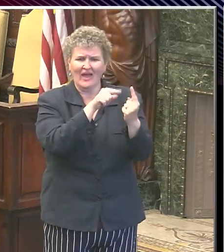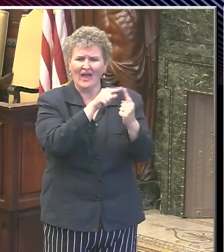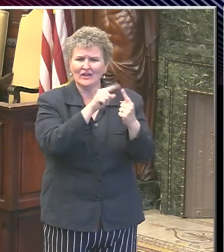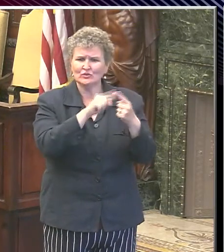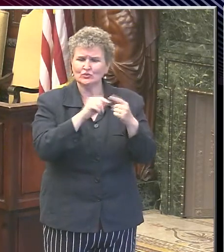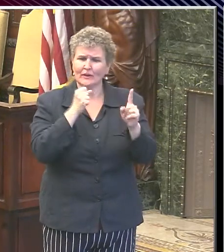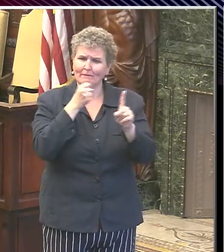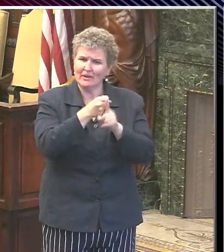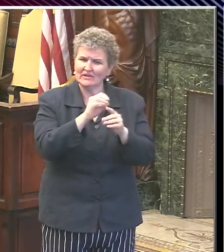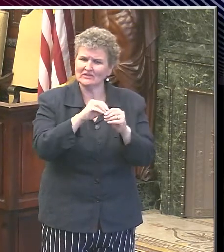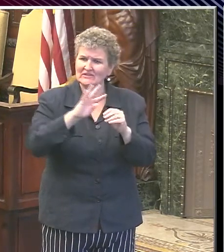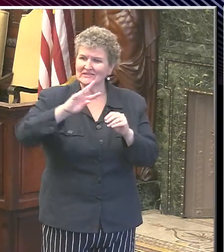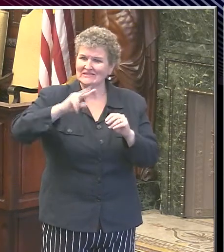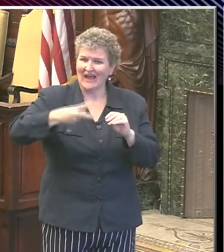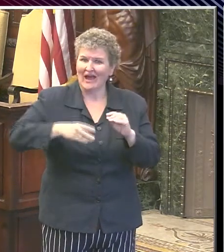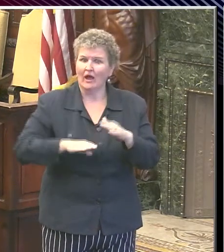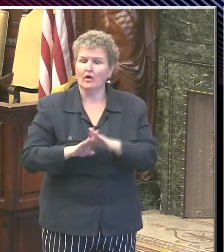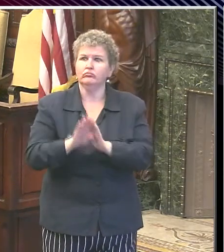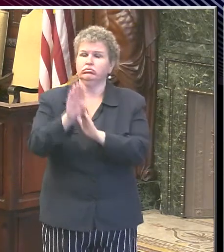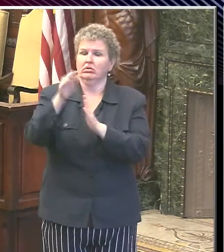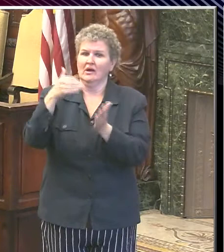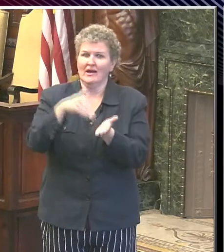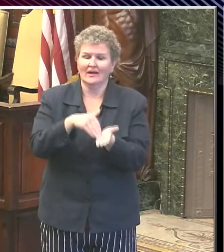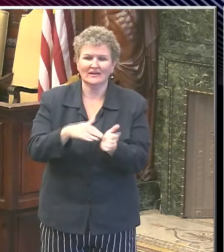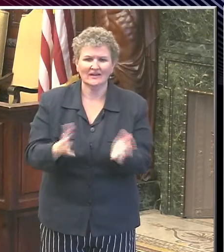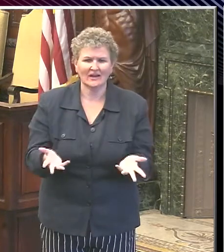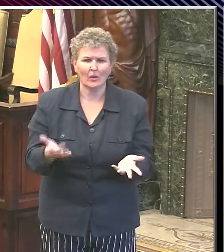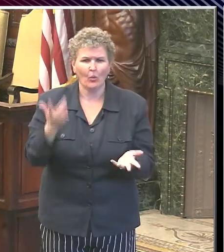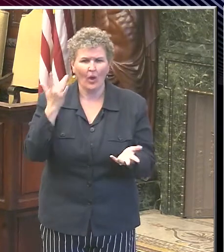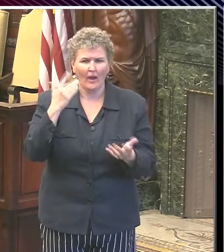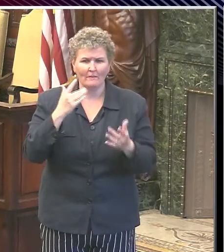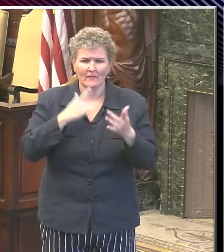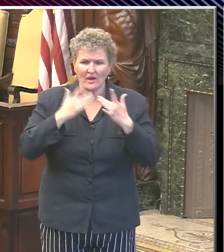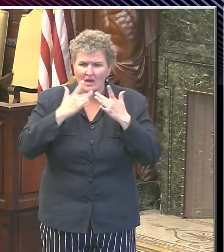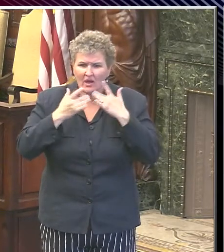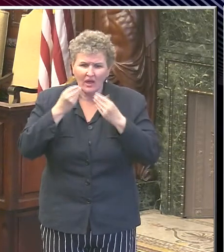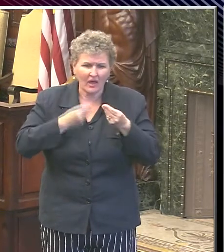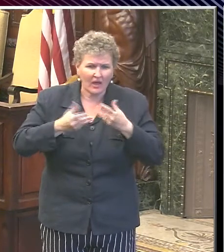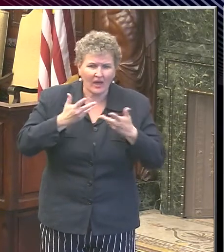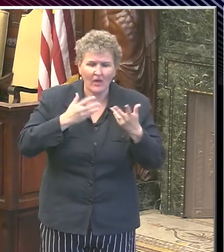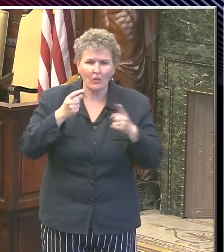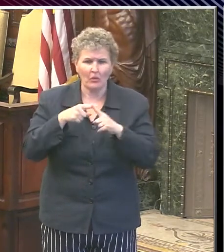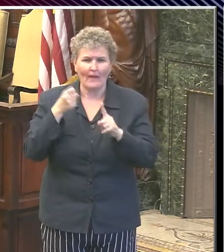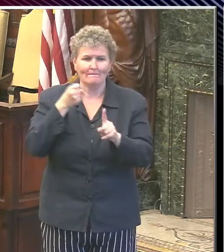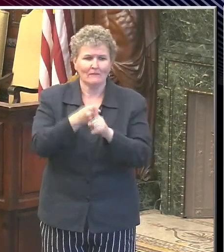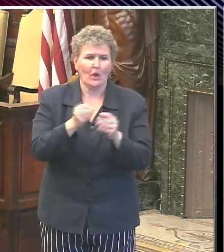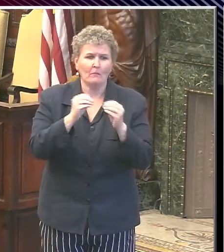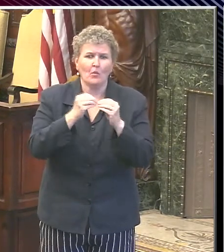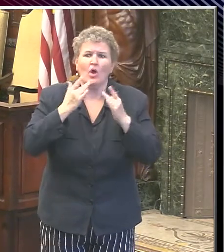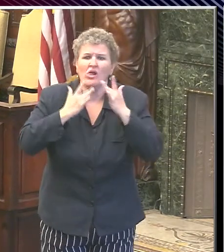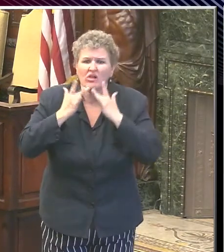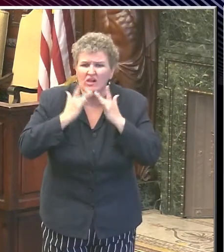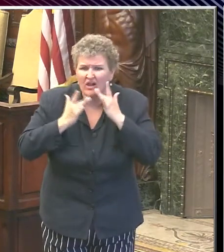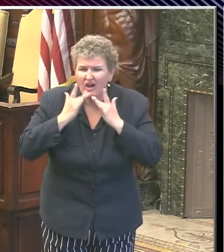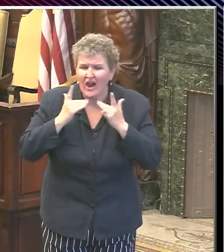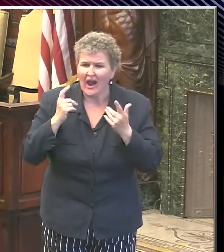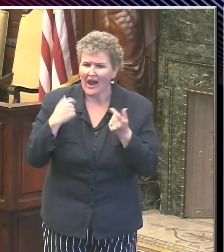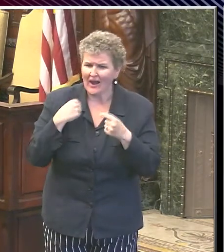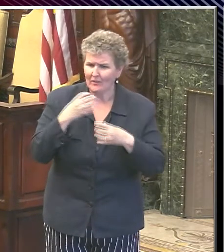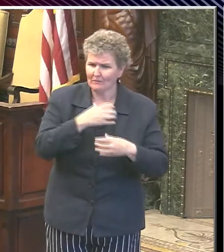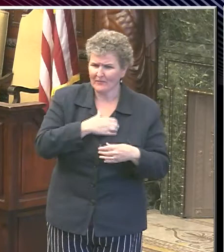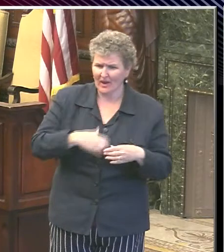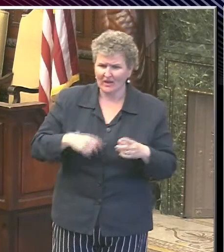for the pandemic, given the historic financial deficit that the city is facing? Um, how would we provide housing for folks?